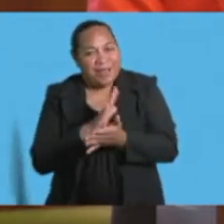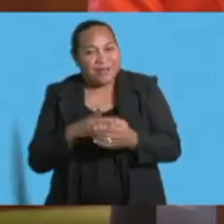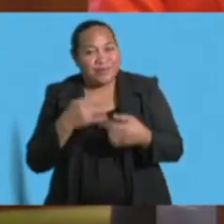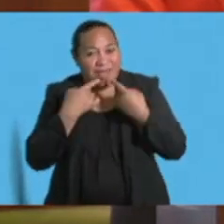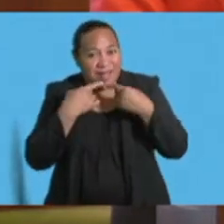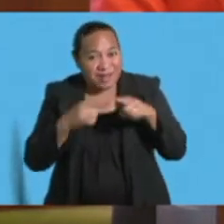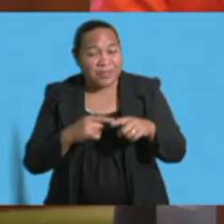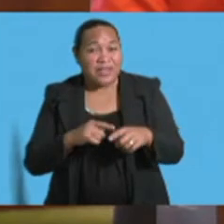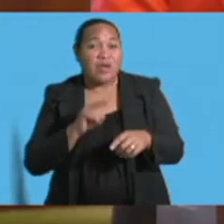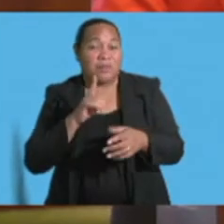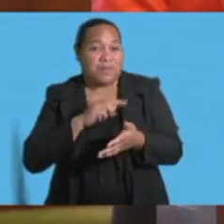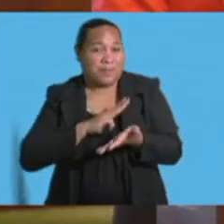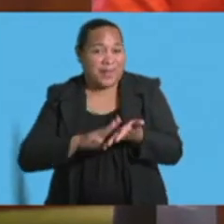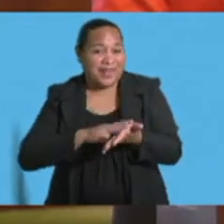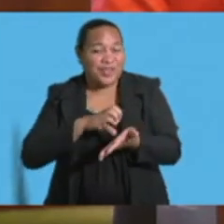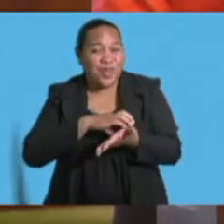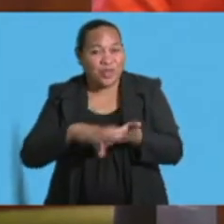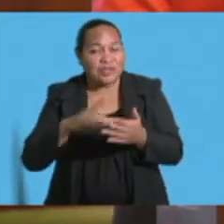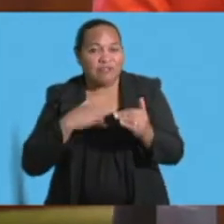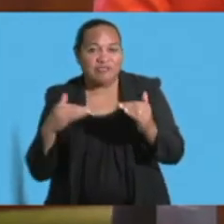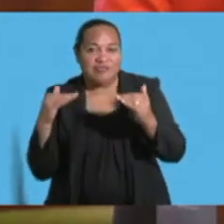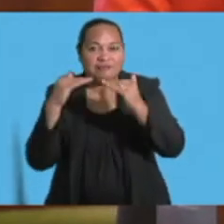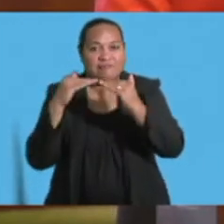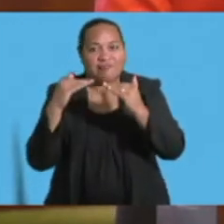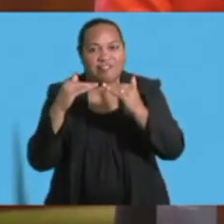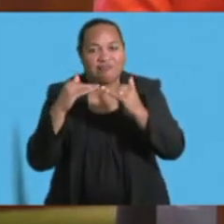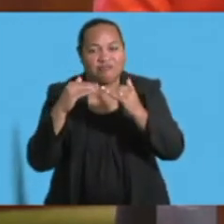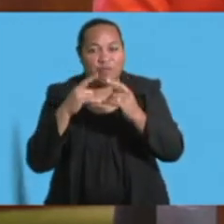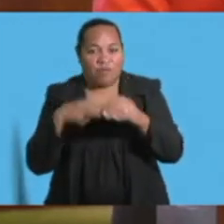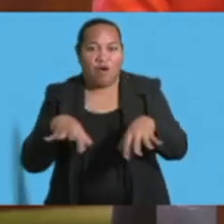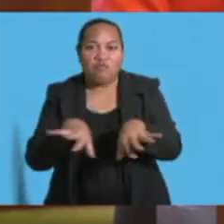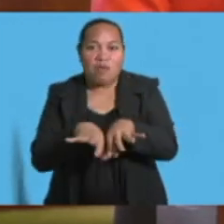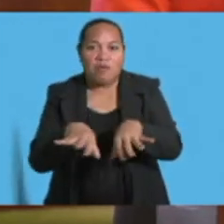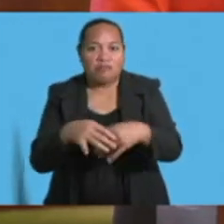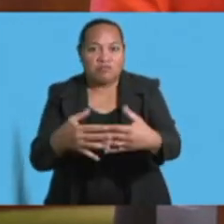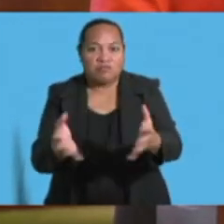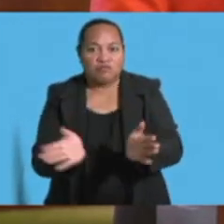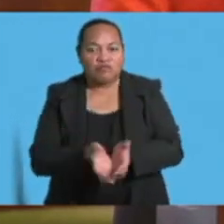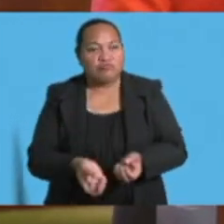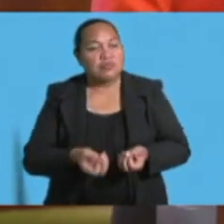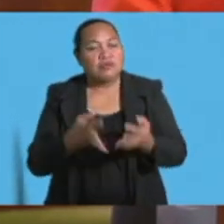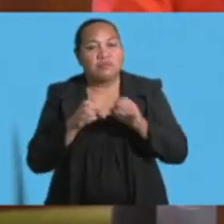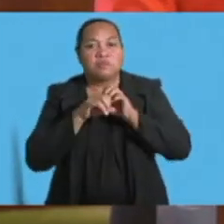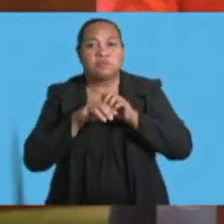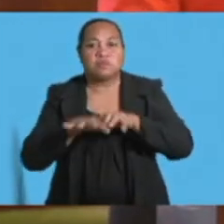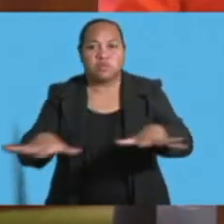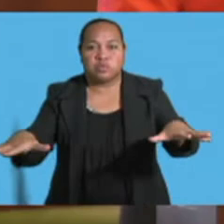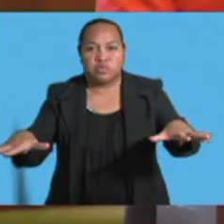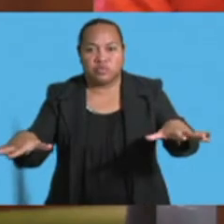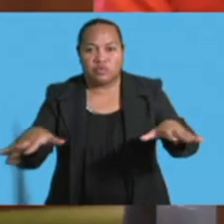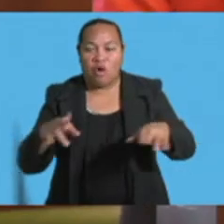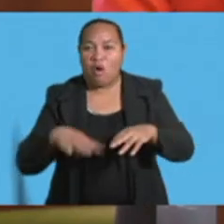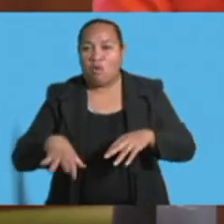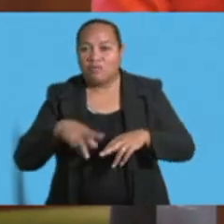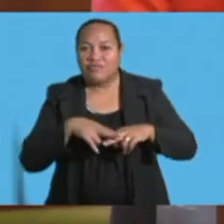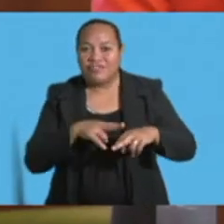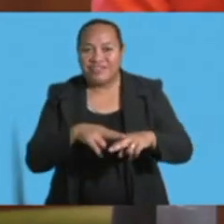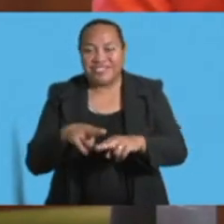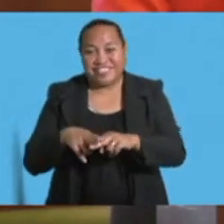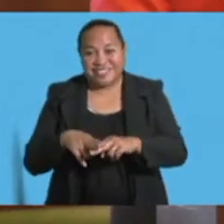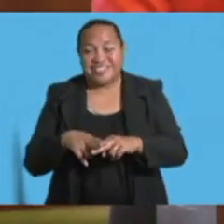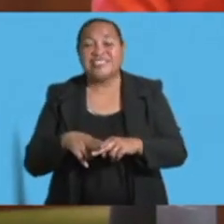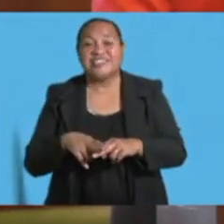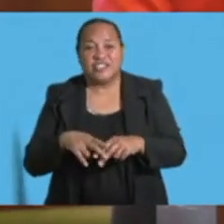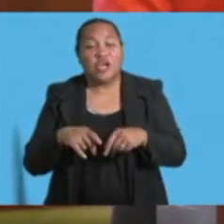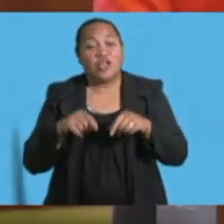allocated to the standardization of skip bins countrywide. This Honorable Dulaki referata will